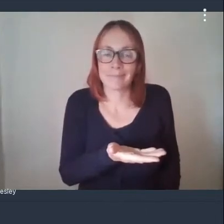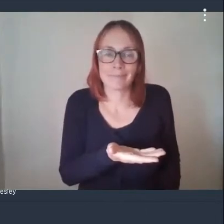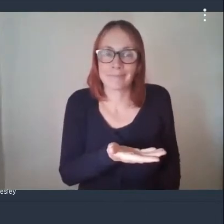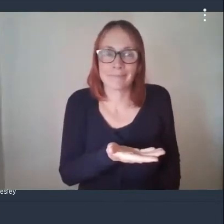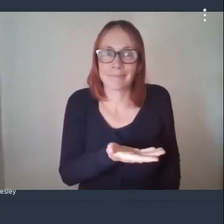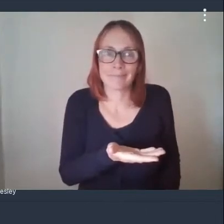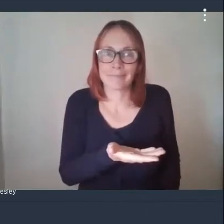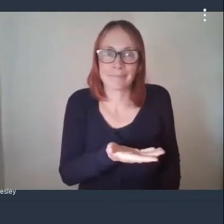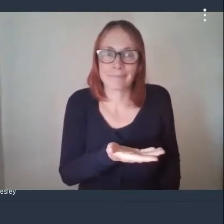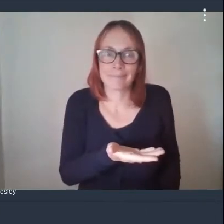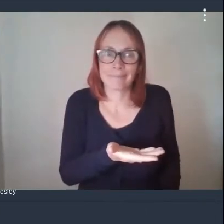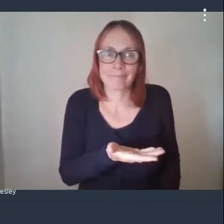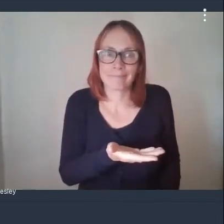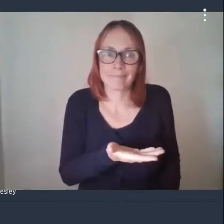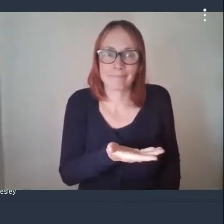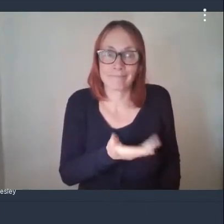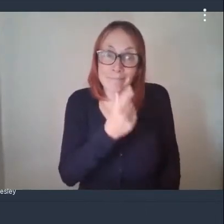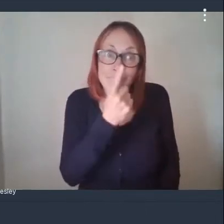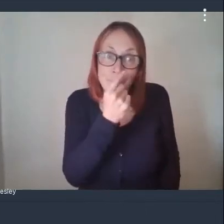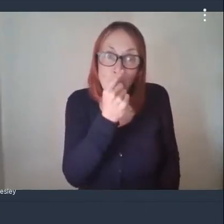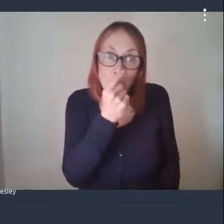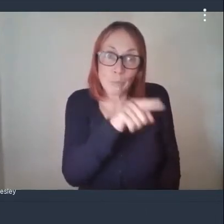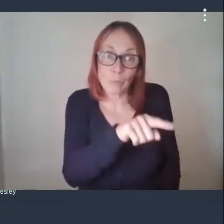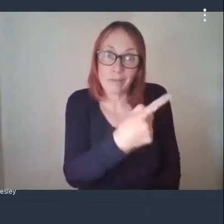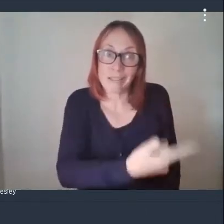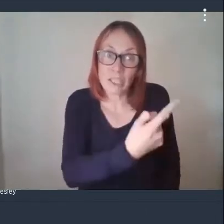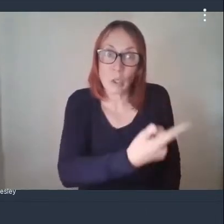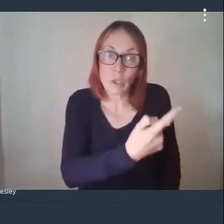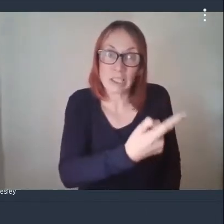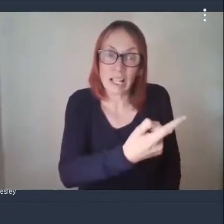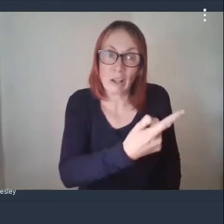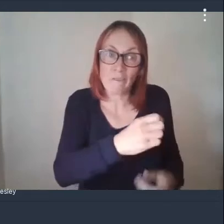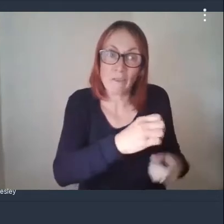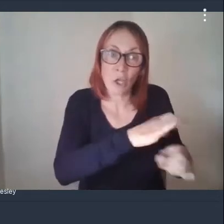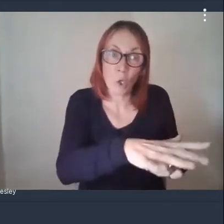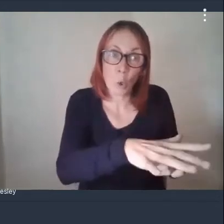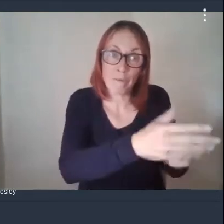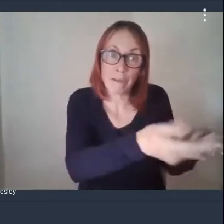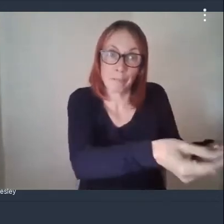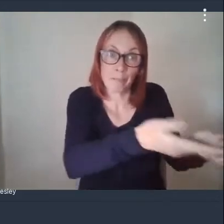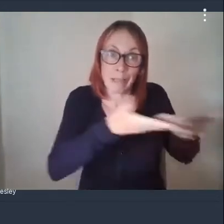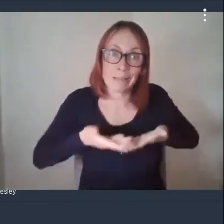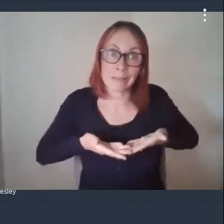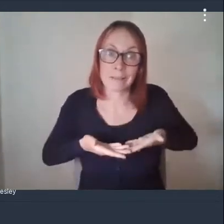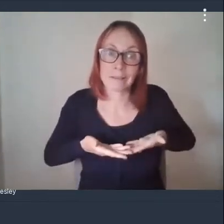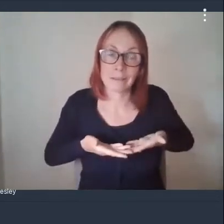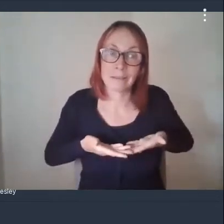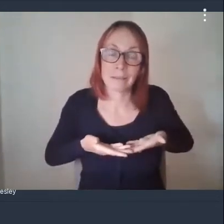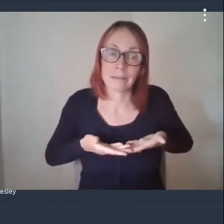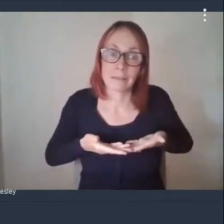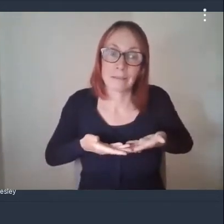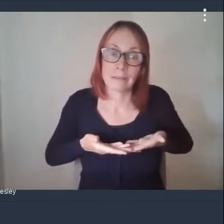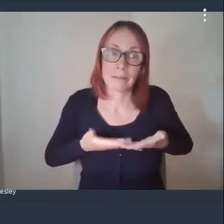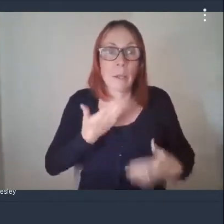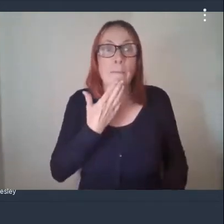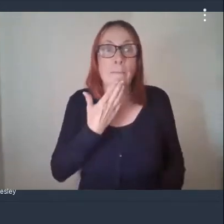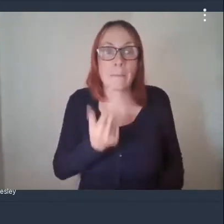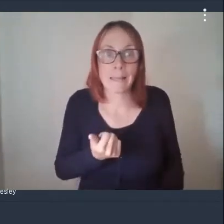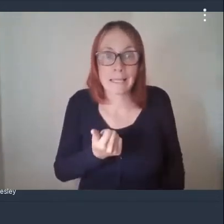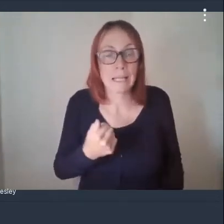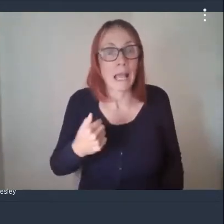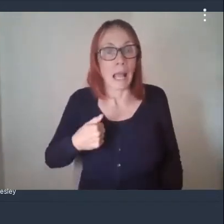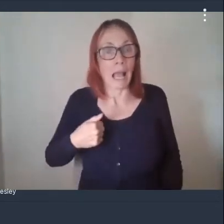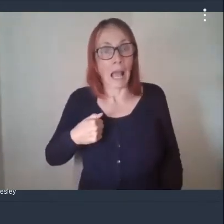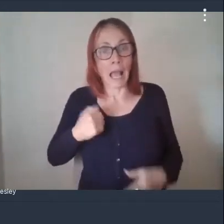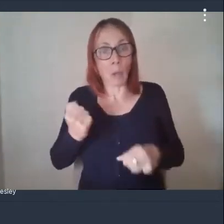there's a possibility that you could bring that infection in from outside so i say everything i can ask of you is i will do everything